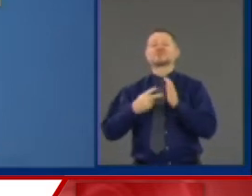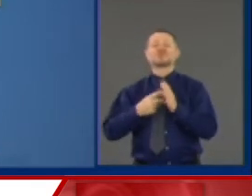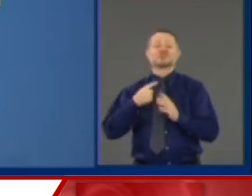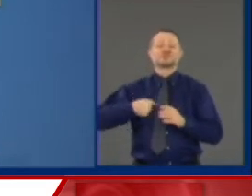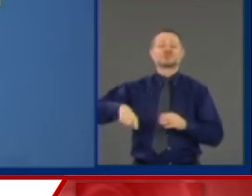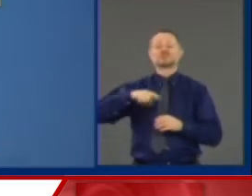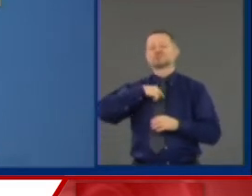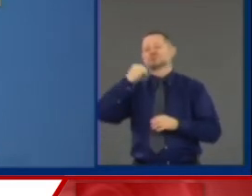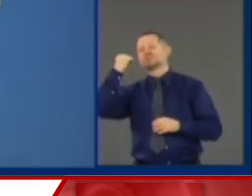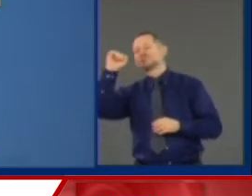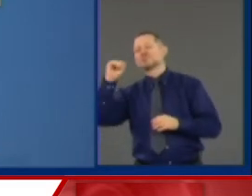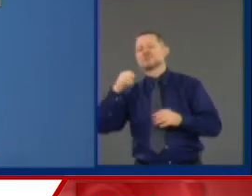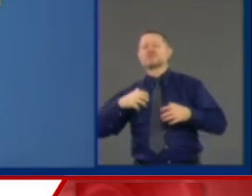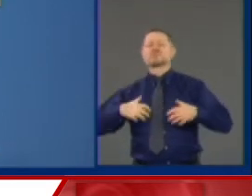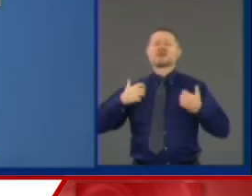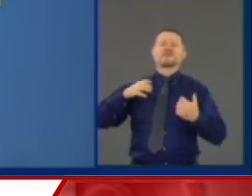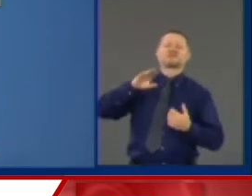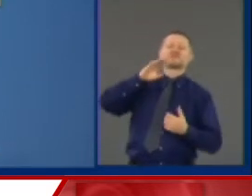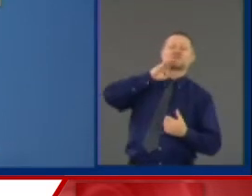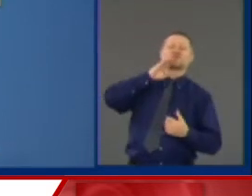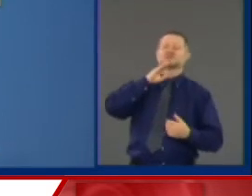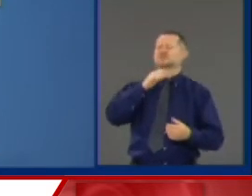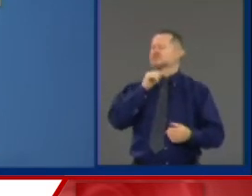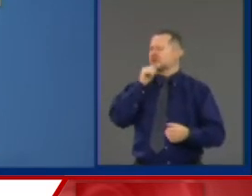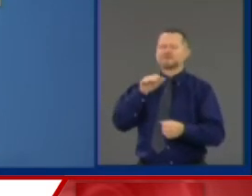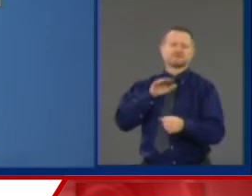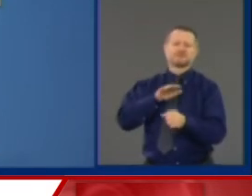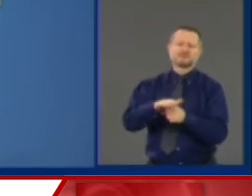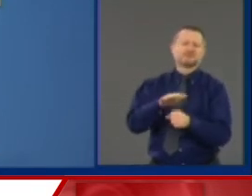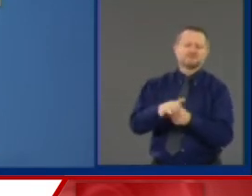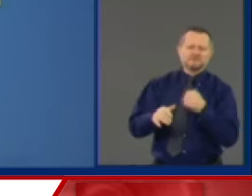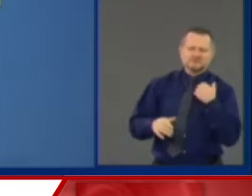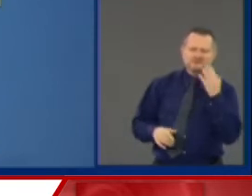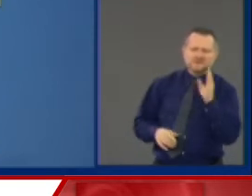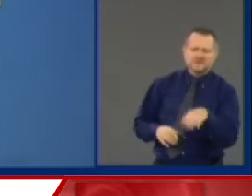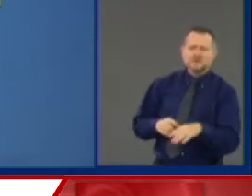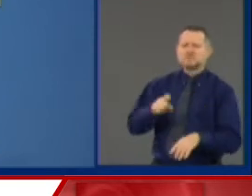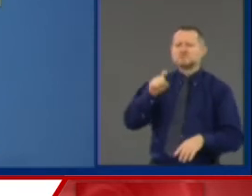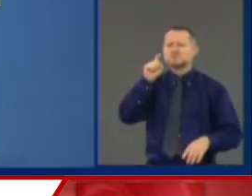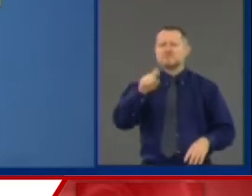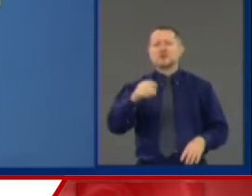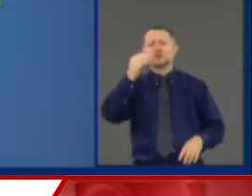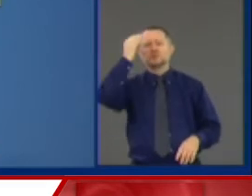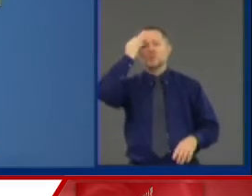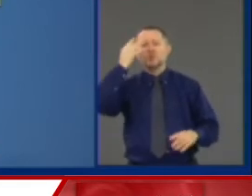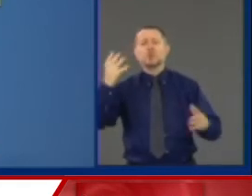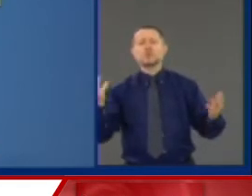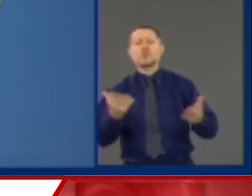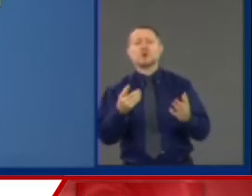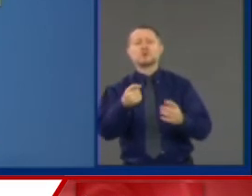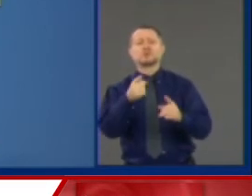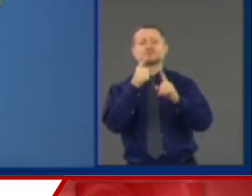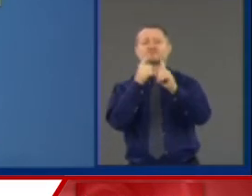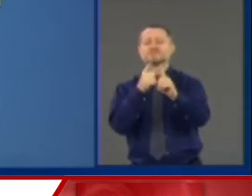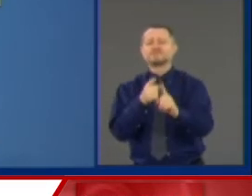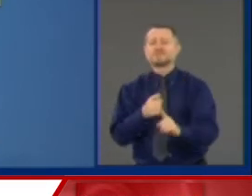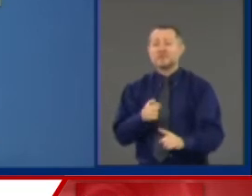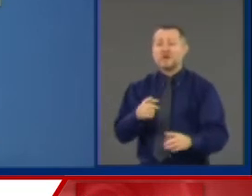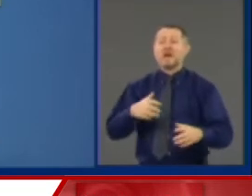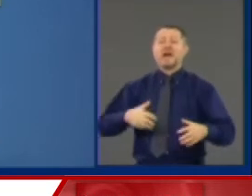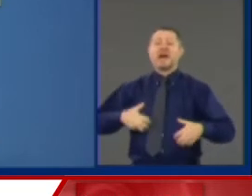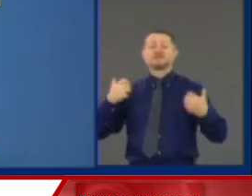I'm angry, I'm frustrated. Okay. And what? Well, I don't know, but I'm angry and I'm frustrated.